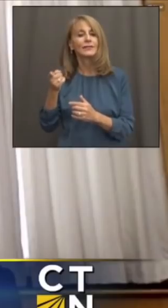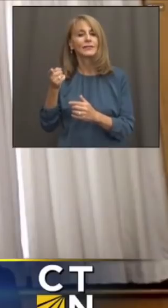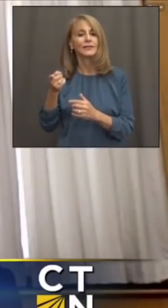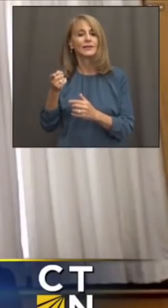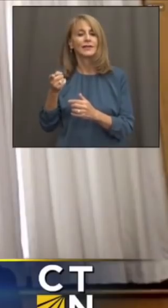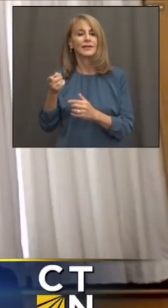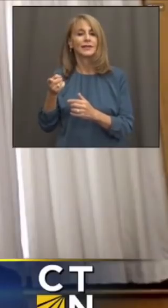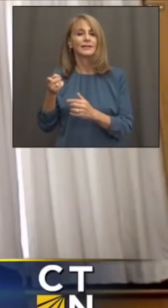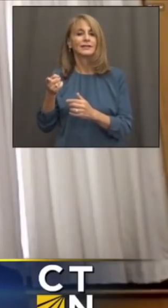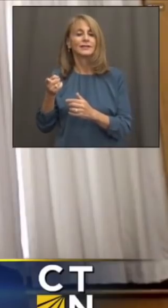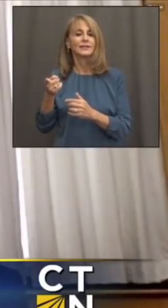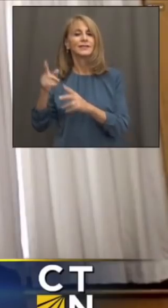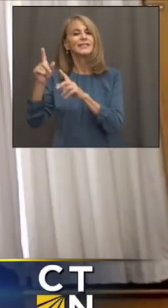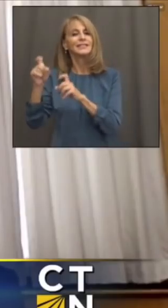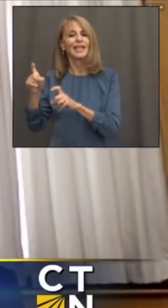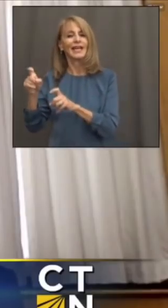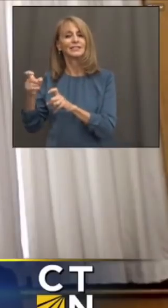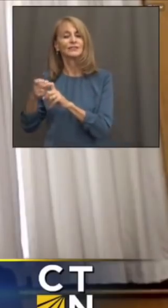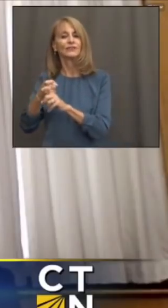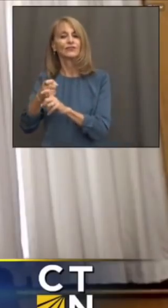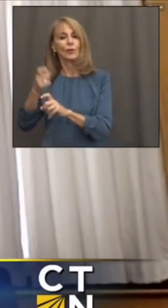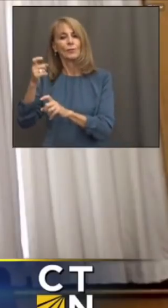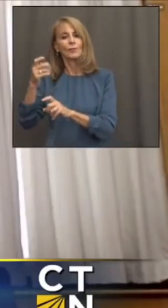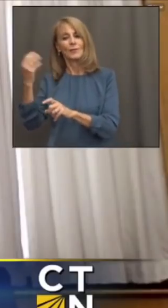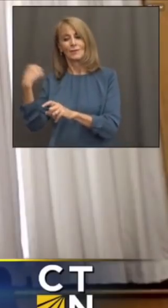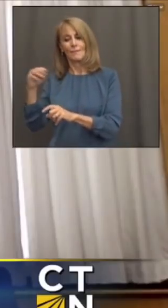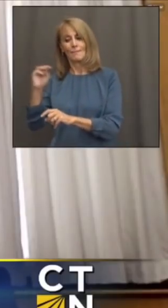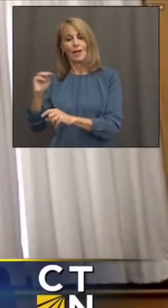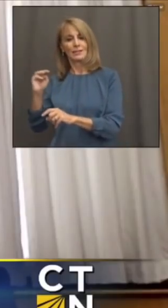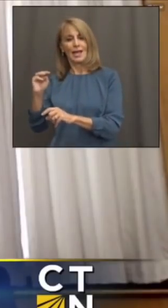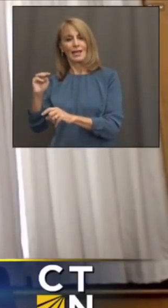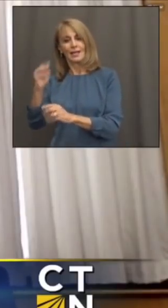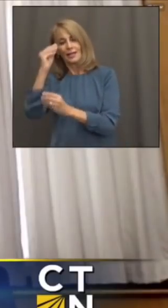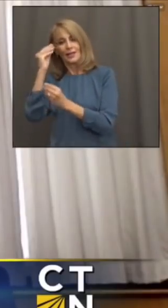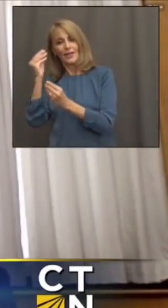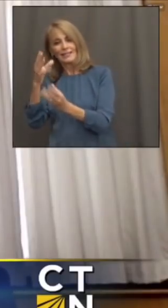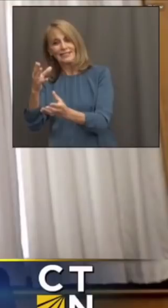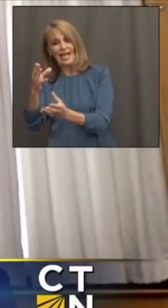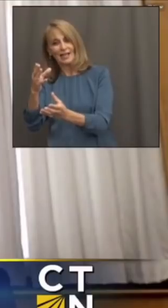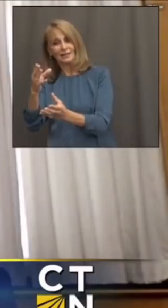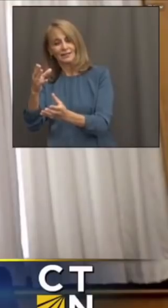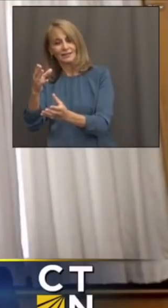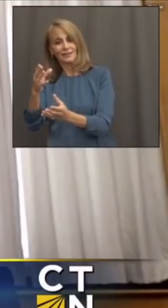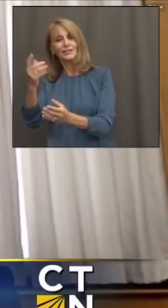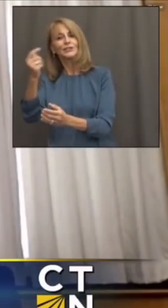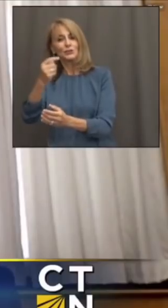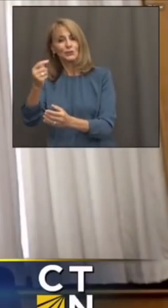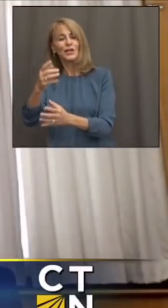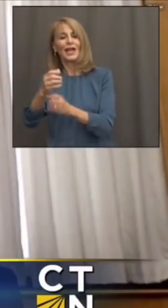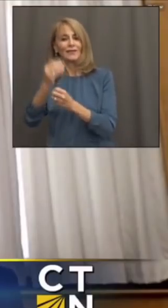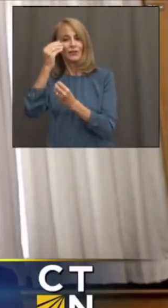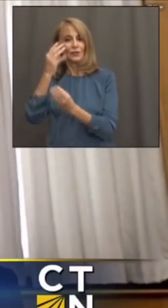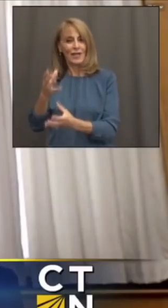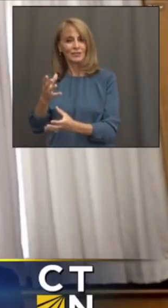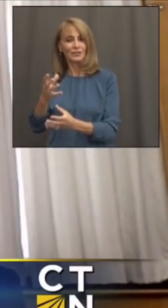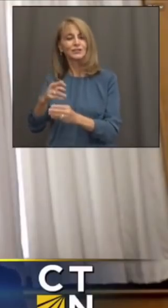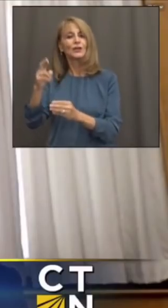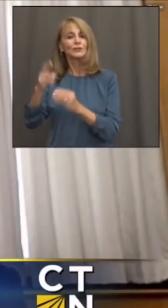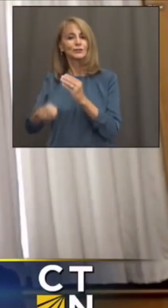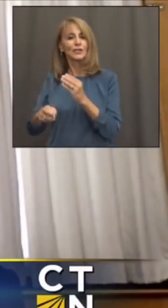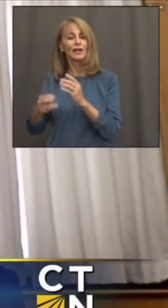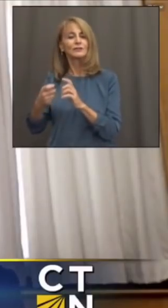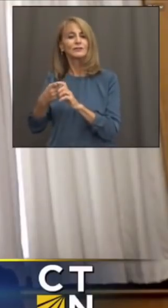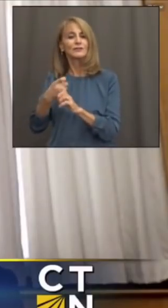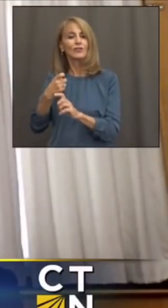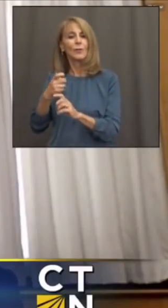results that are reported to the Department of Public Health on Monday. Right? They get aggregated and reported on Tuesday. So those results are often from